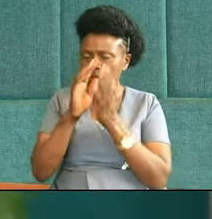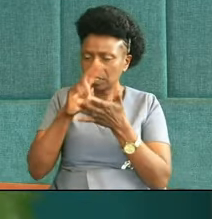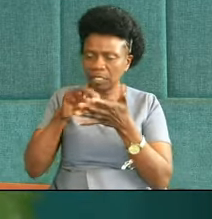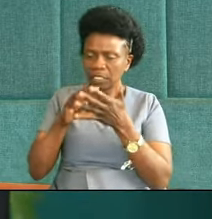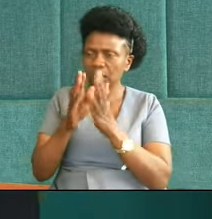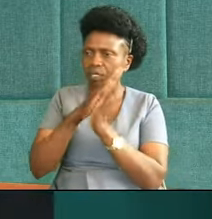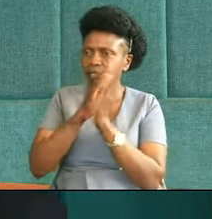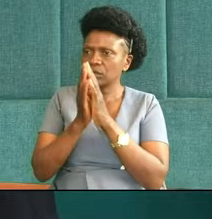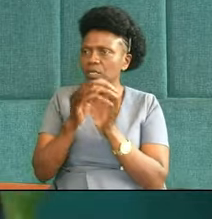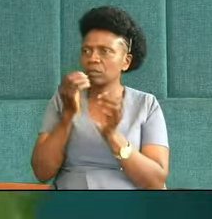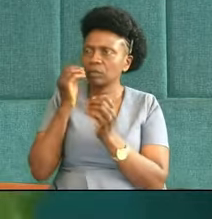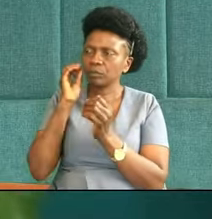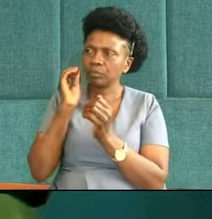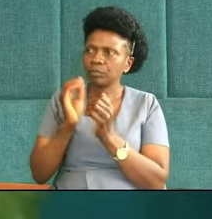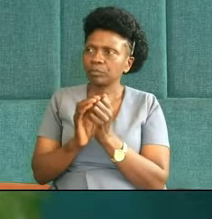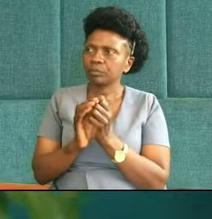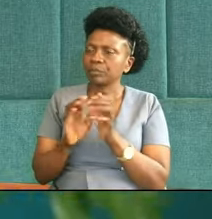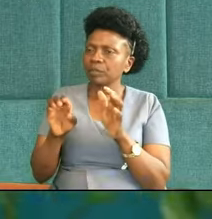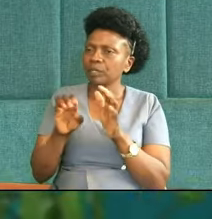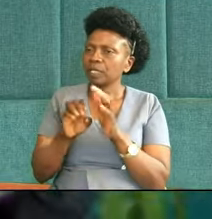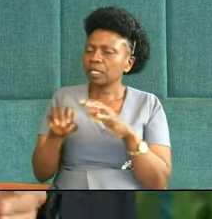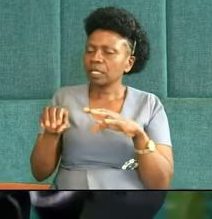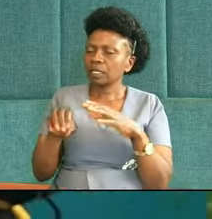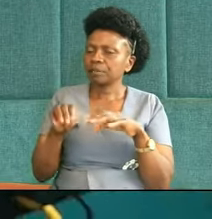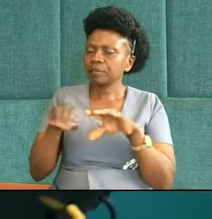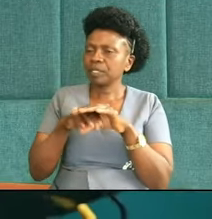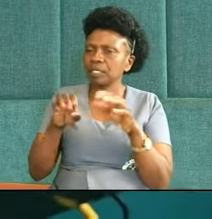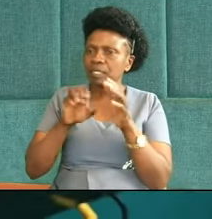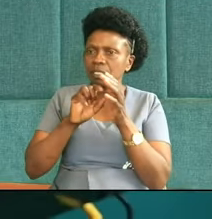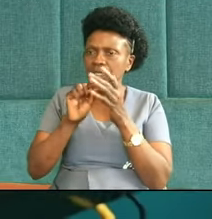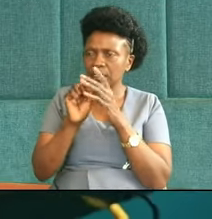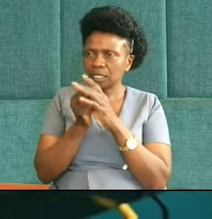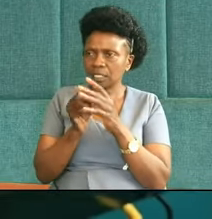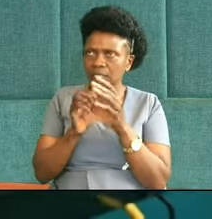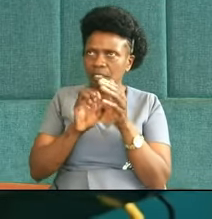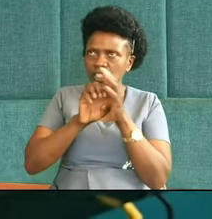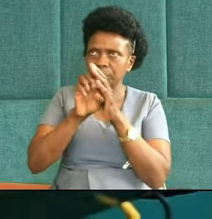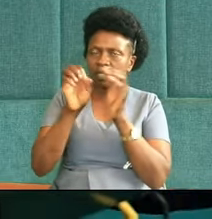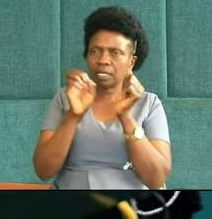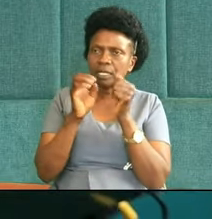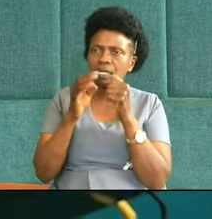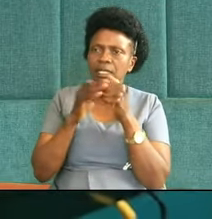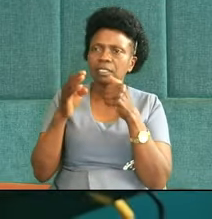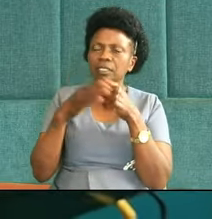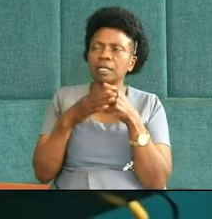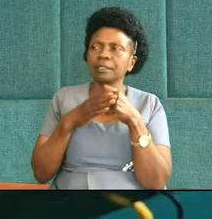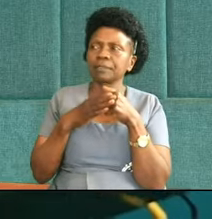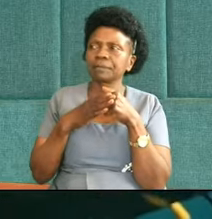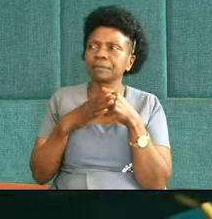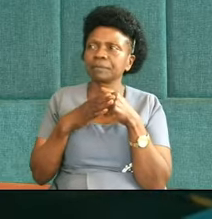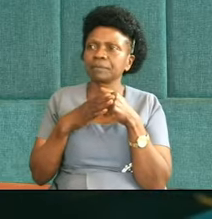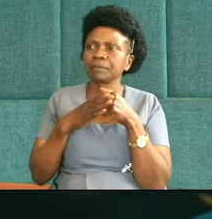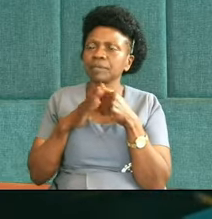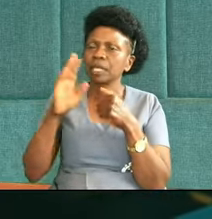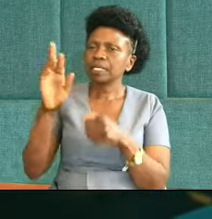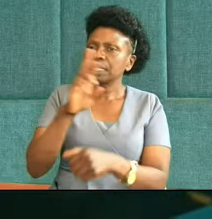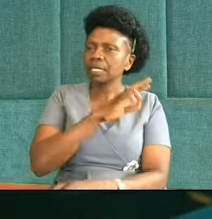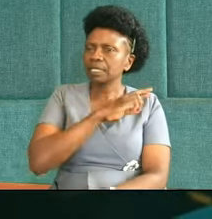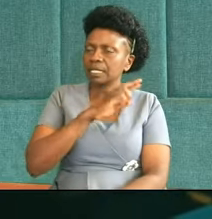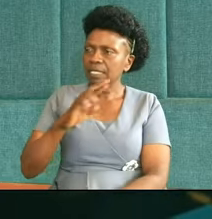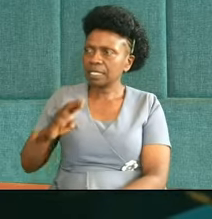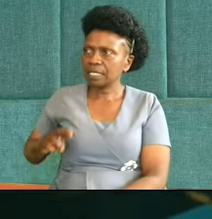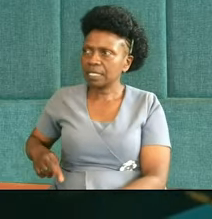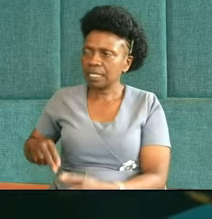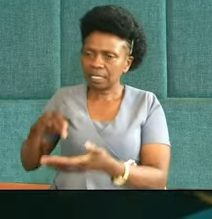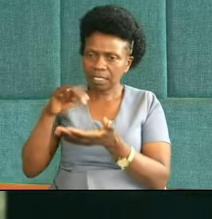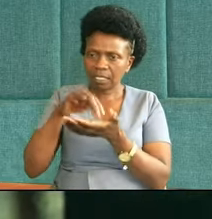over the stories of Joseph in chapter 39, where he stood for the right, though the heavens fall, you know the story, and in his righteousness, in standing